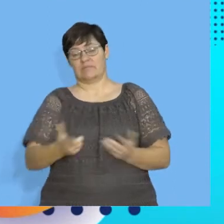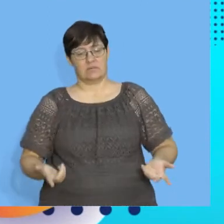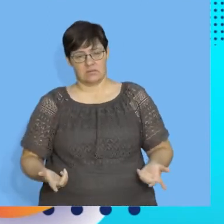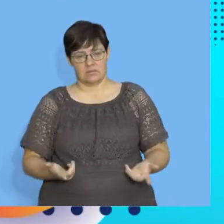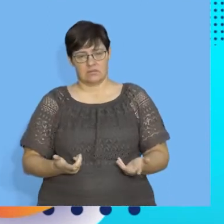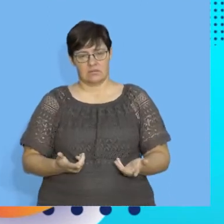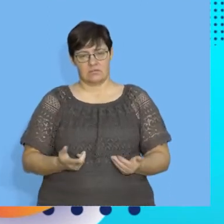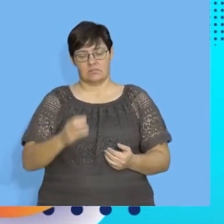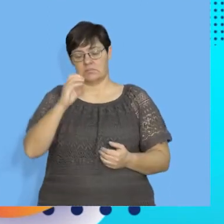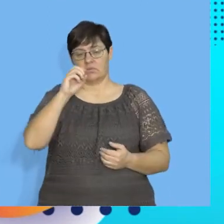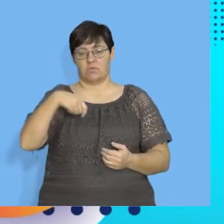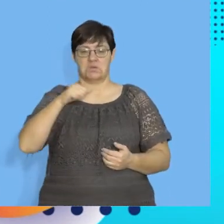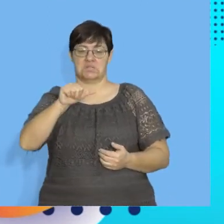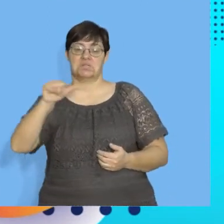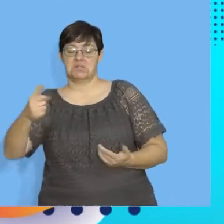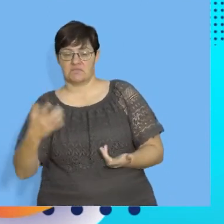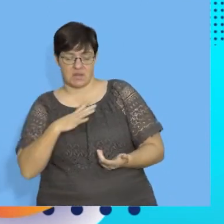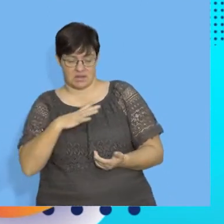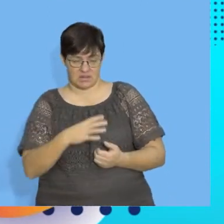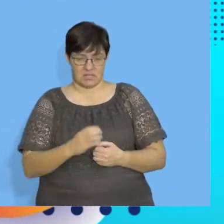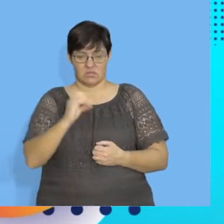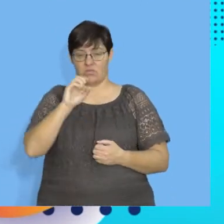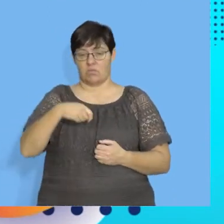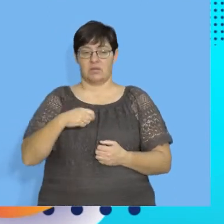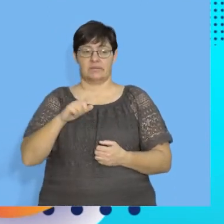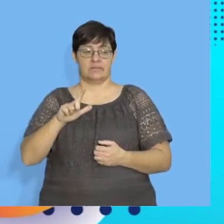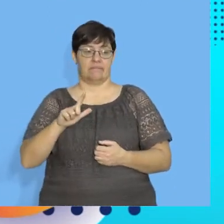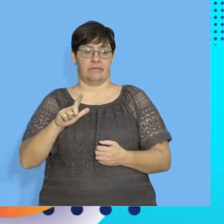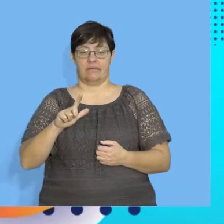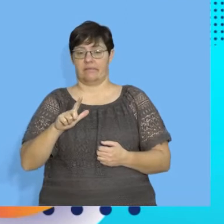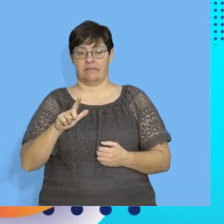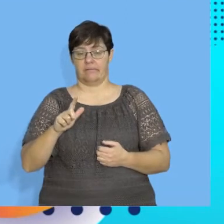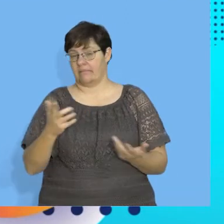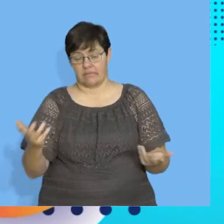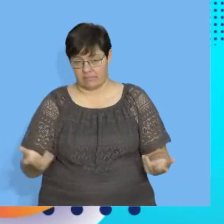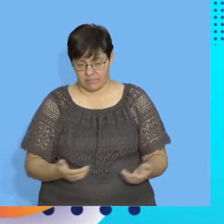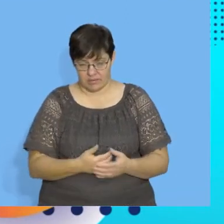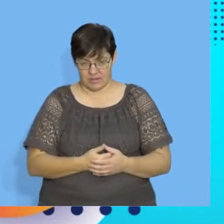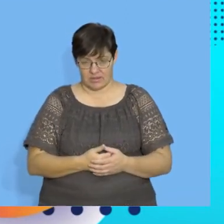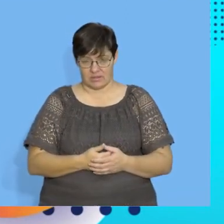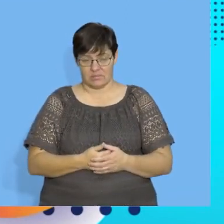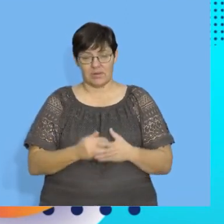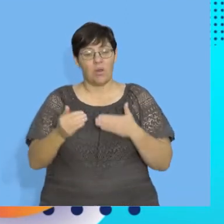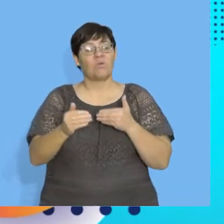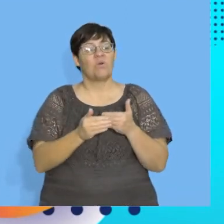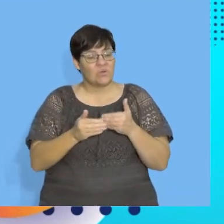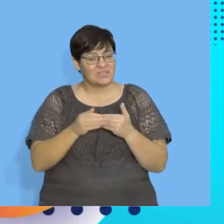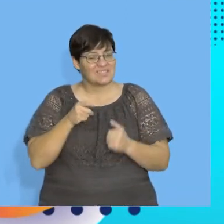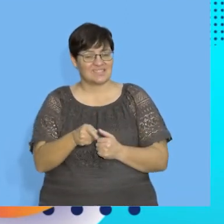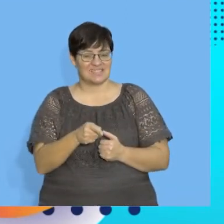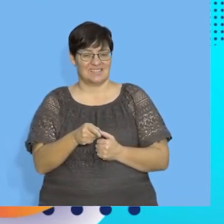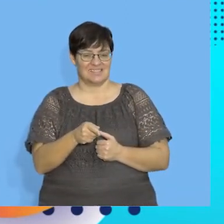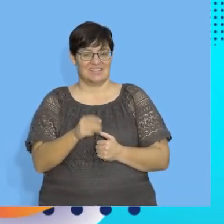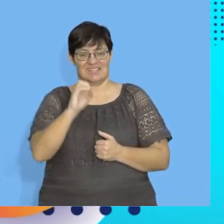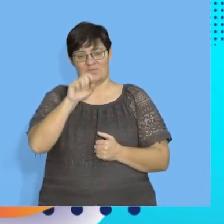0.66 is fine. 0.7 is fine. 0.69 is fine. Okay. As long as you're close to that value,